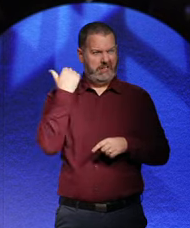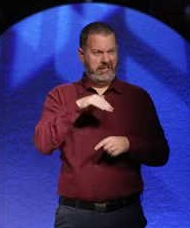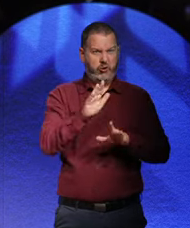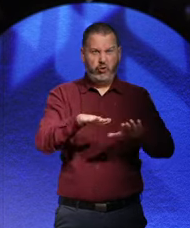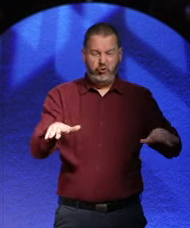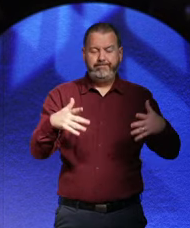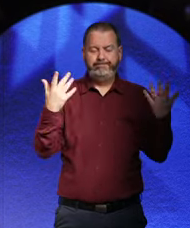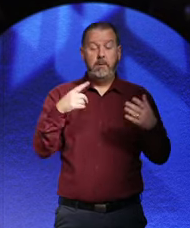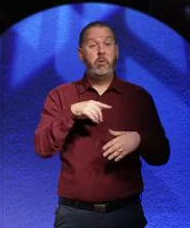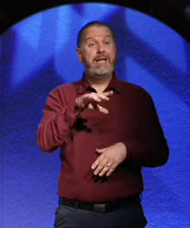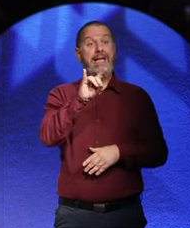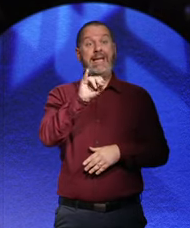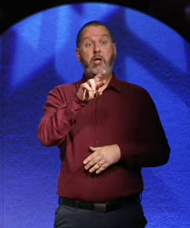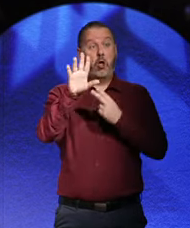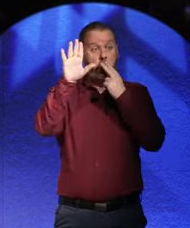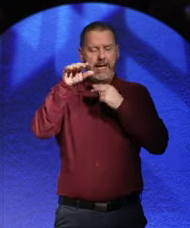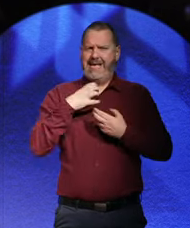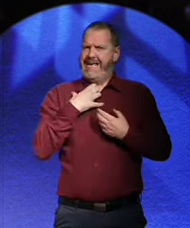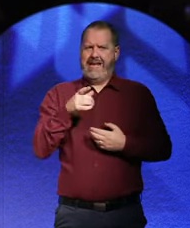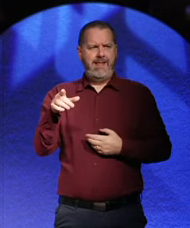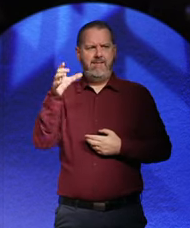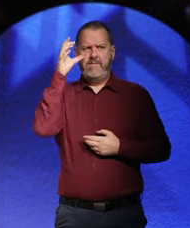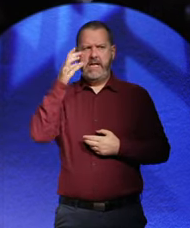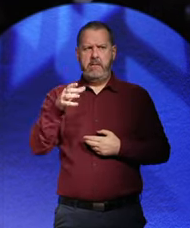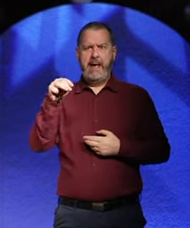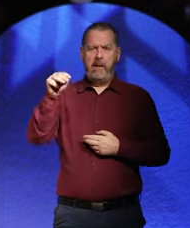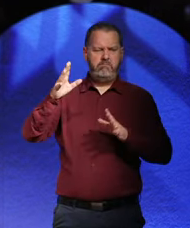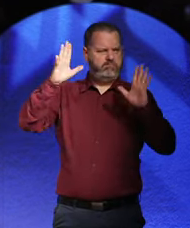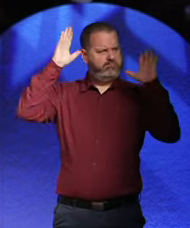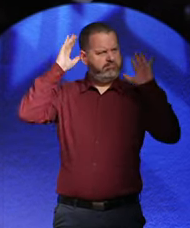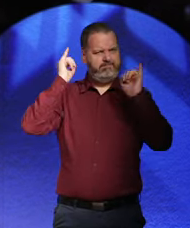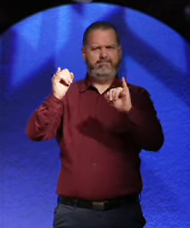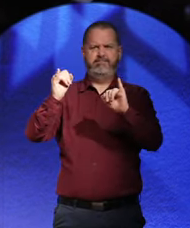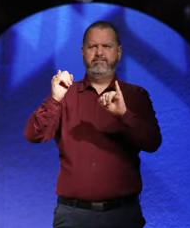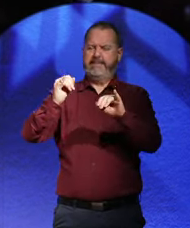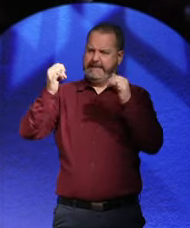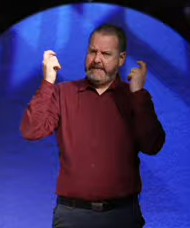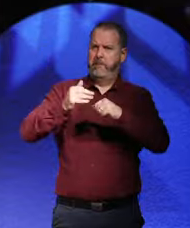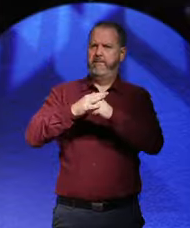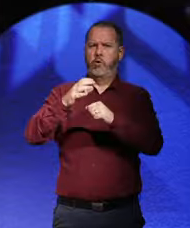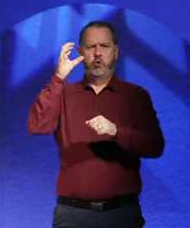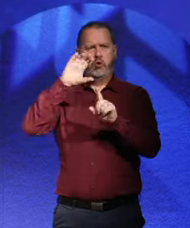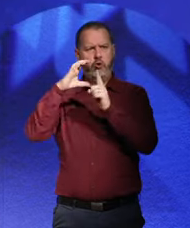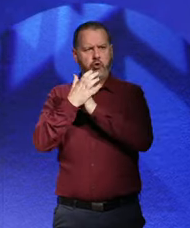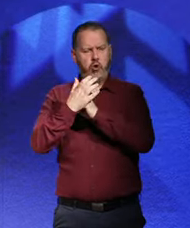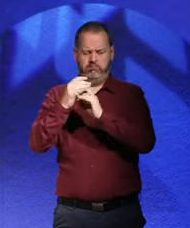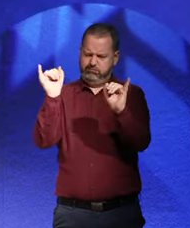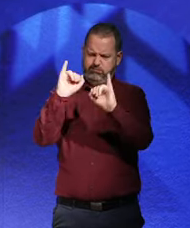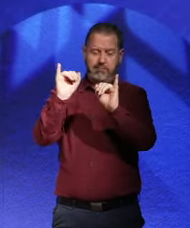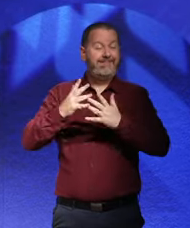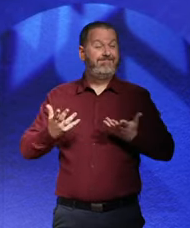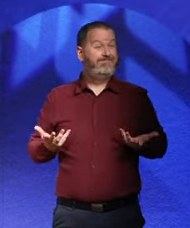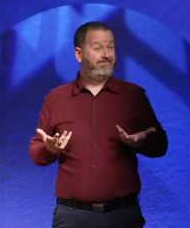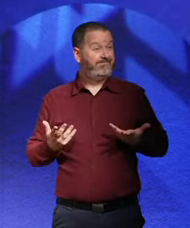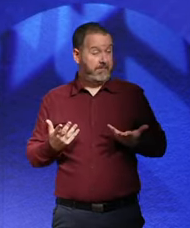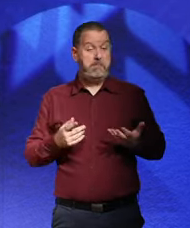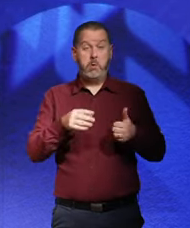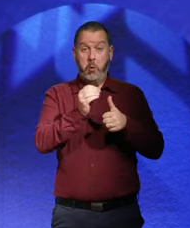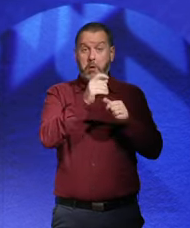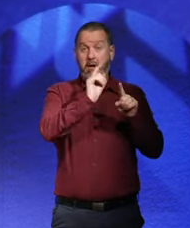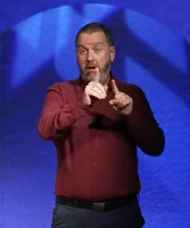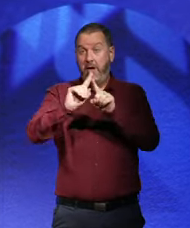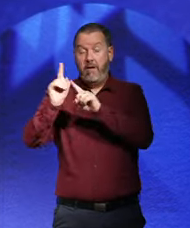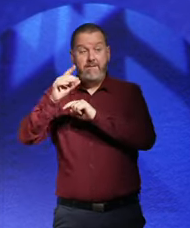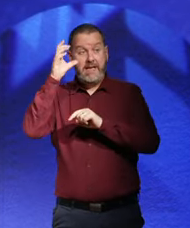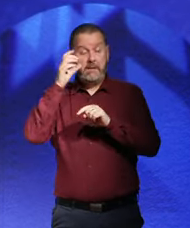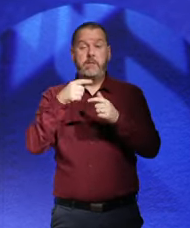film. He said, this is... Everything that's bad about culture is in that film, he said. And, you know, other films, you know,